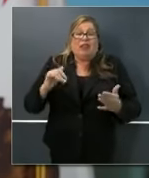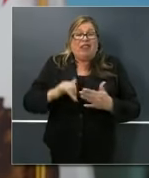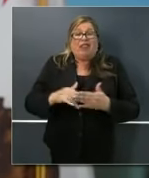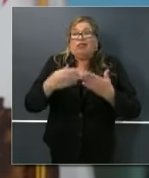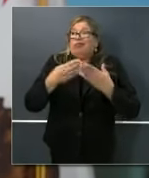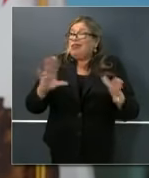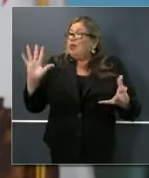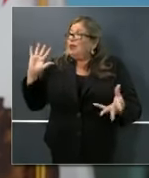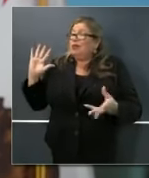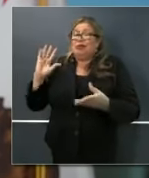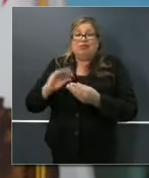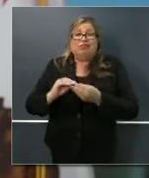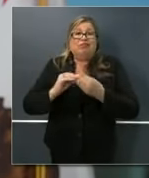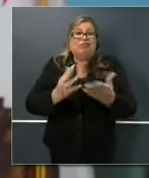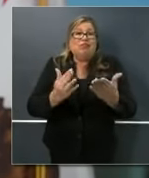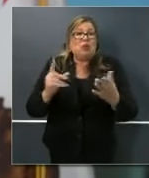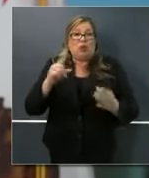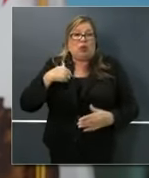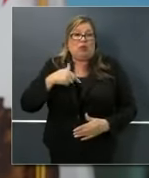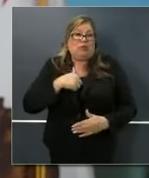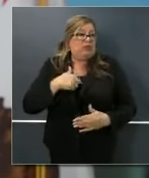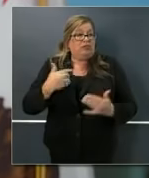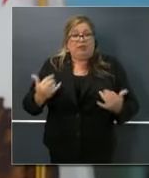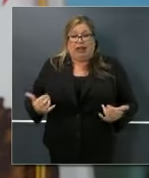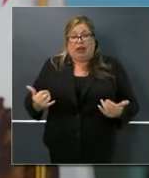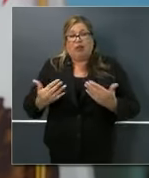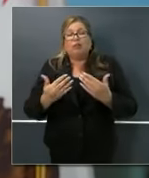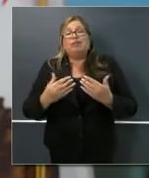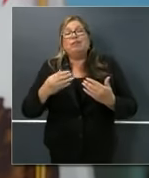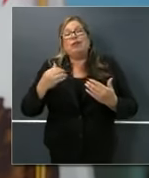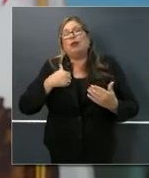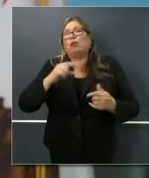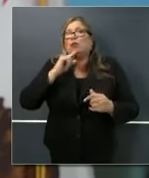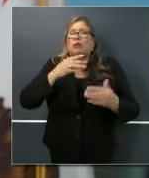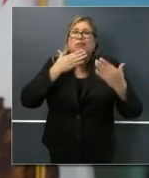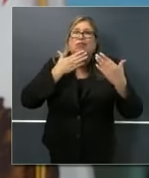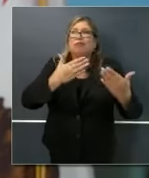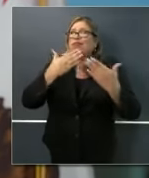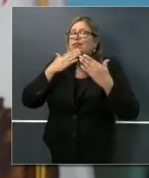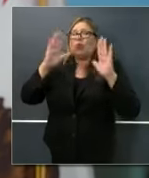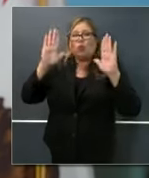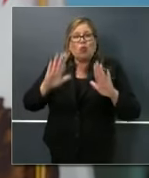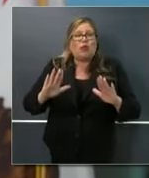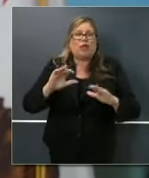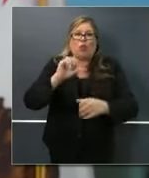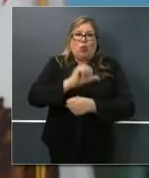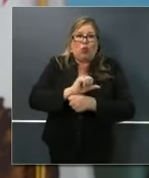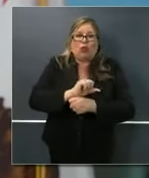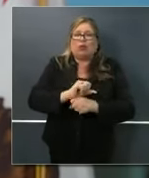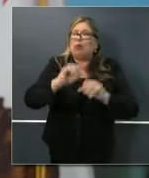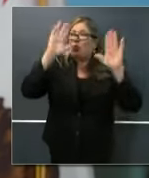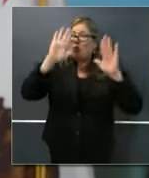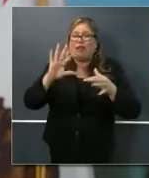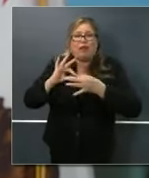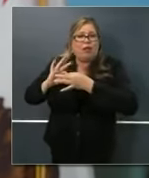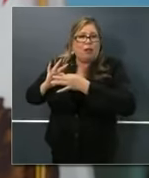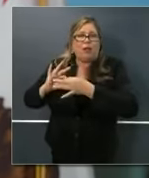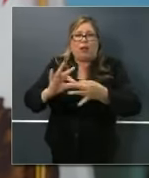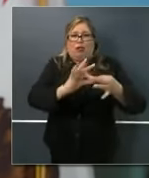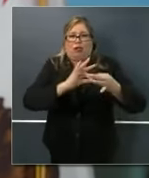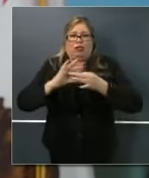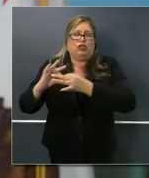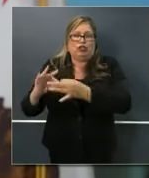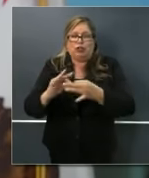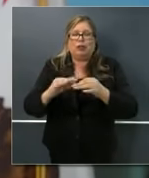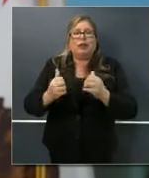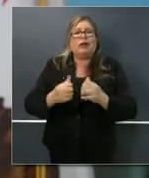today. Very grateful for the incredible work and partnership within the food sector and very honored to make